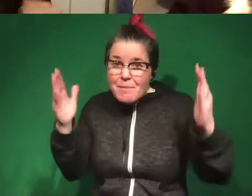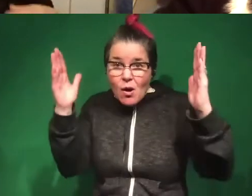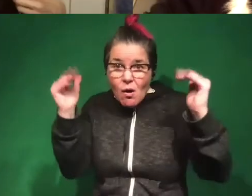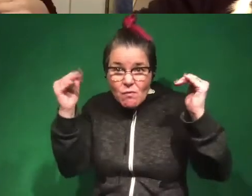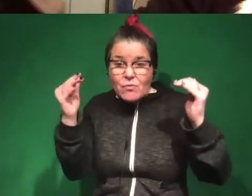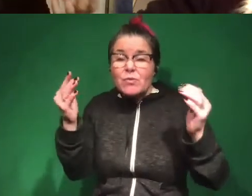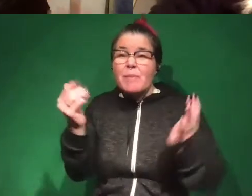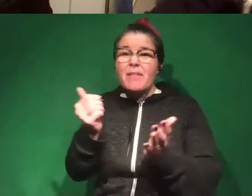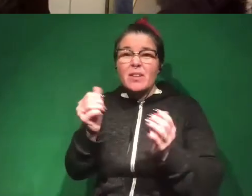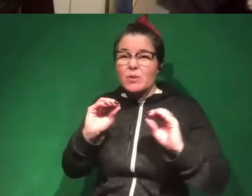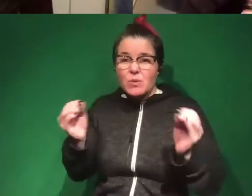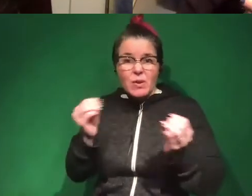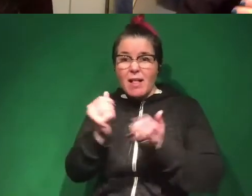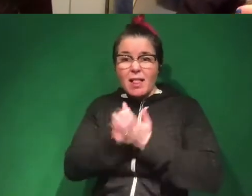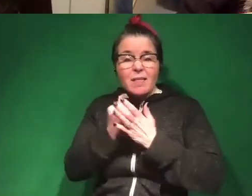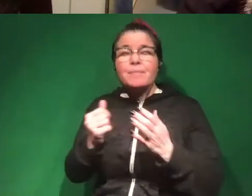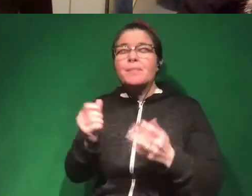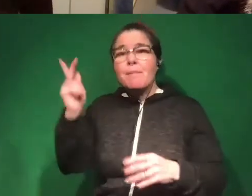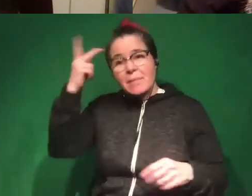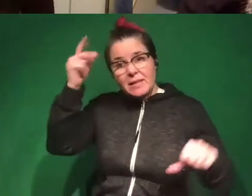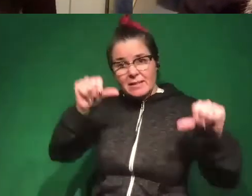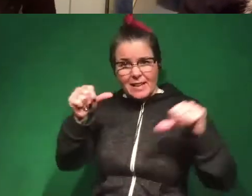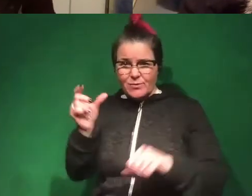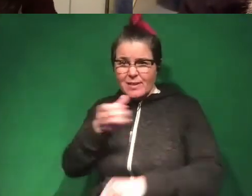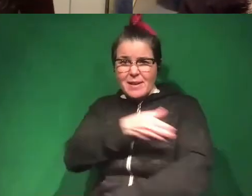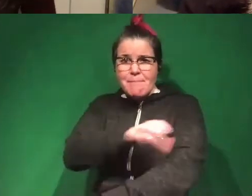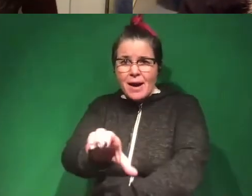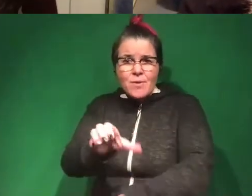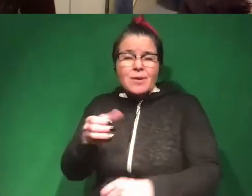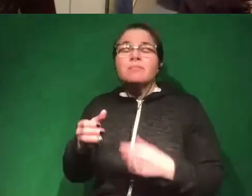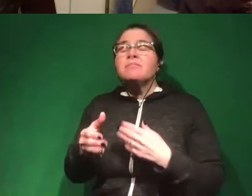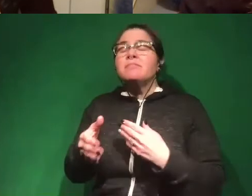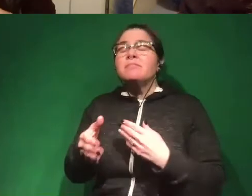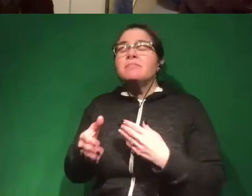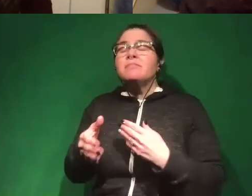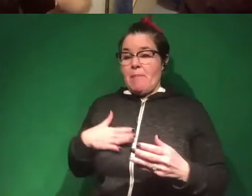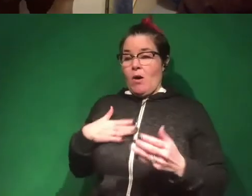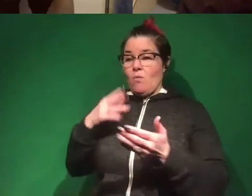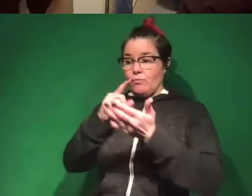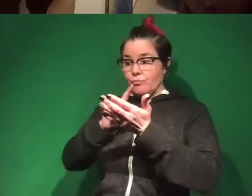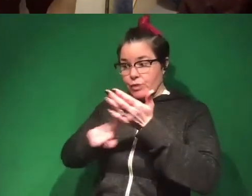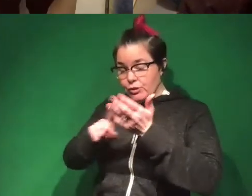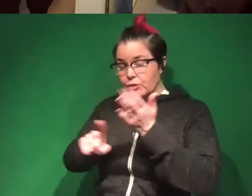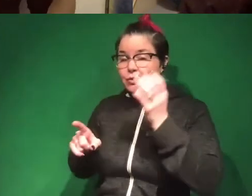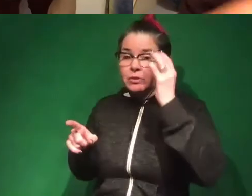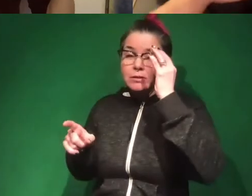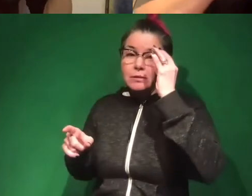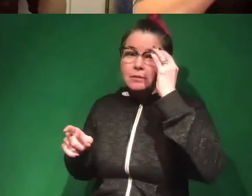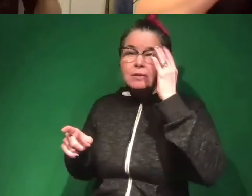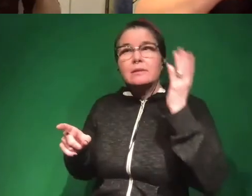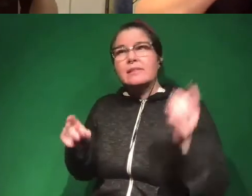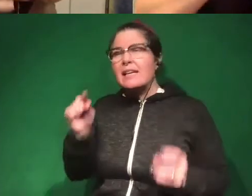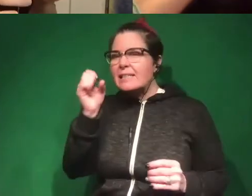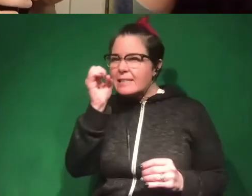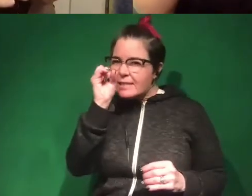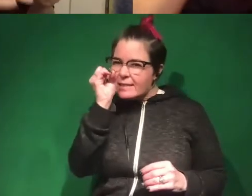feeling helpless. I find that political science is just really empowering. And so whether it's doing my own research, which is like a teeny